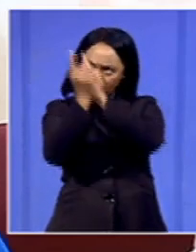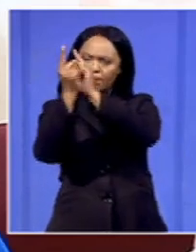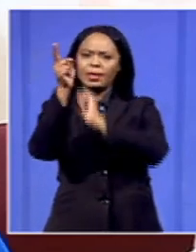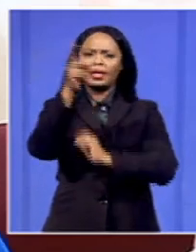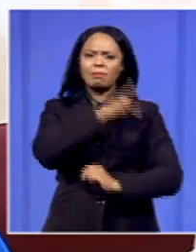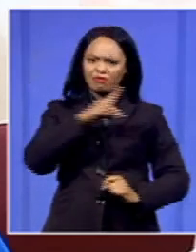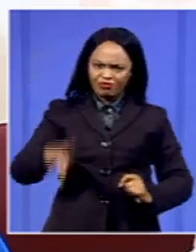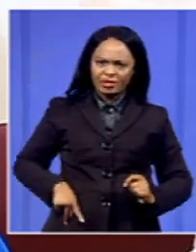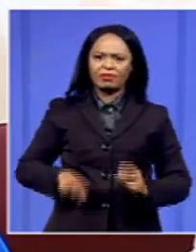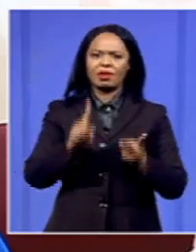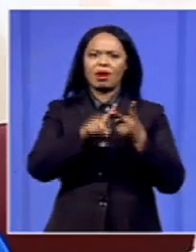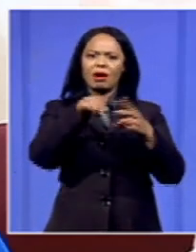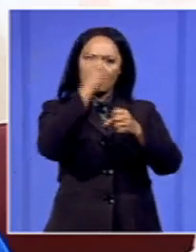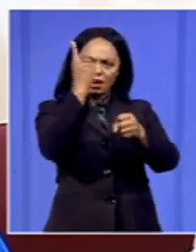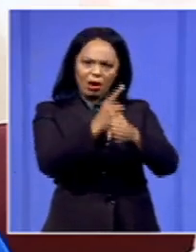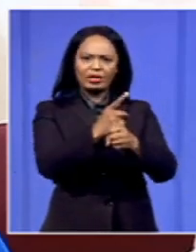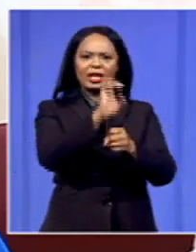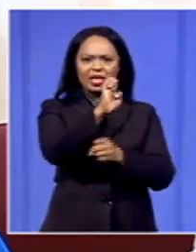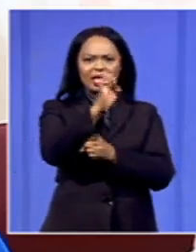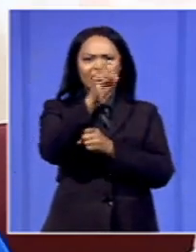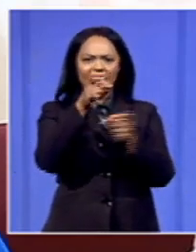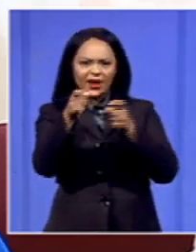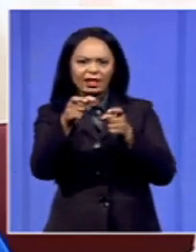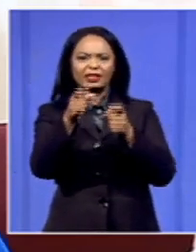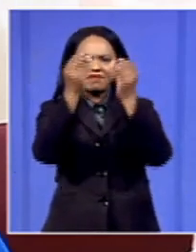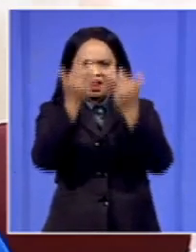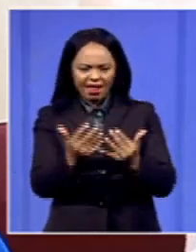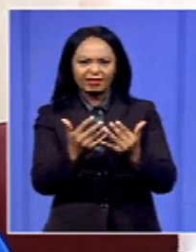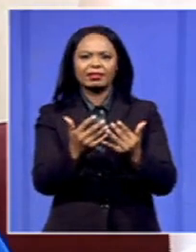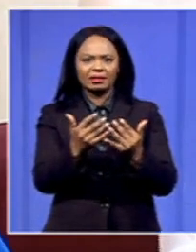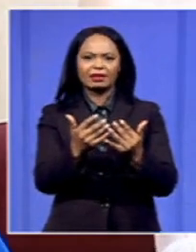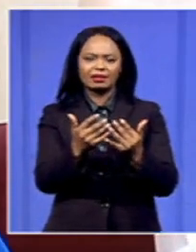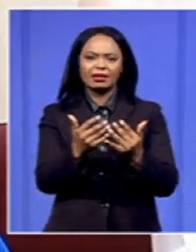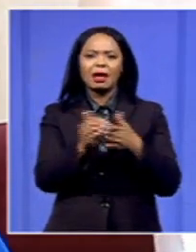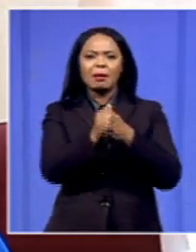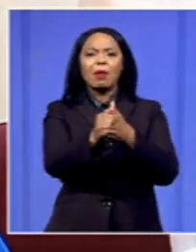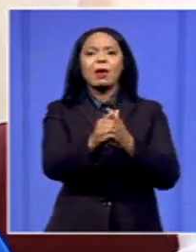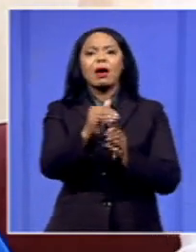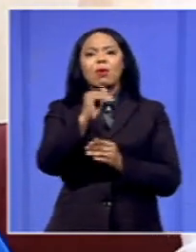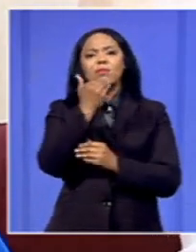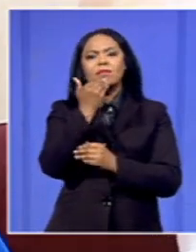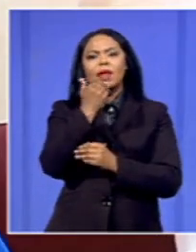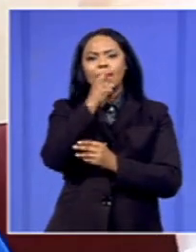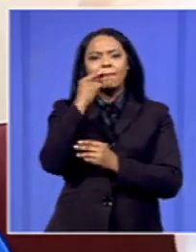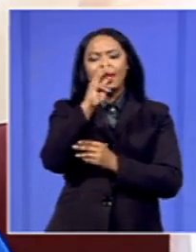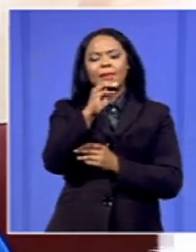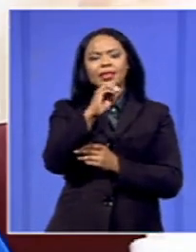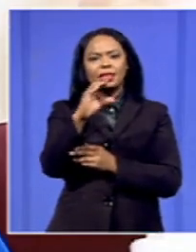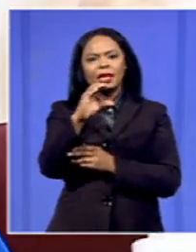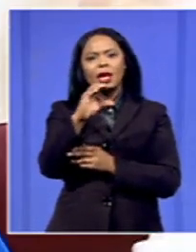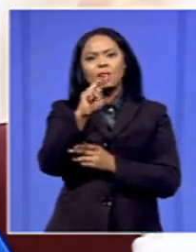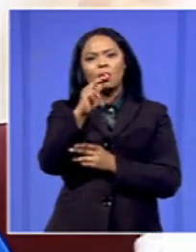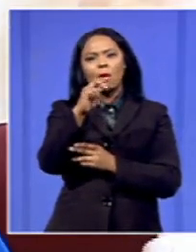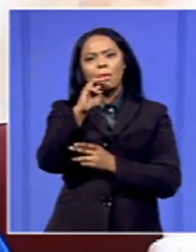to the doorstep of Gauteng e-governance or finance, which is led by MEC Nomandu. We will also be taking the